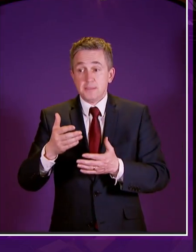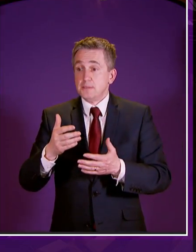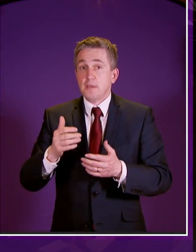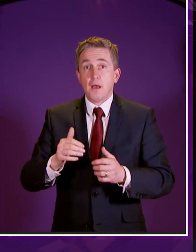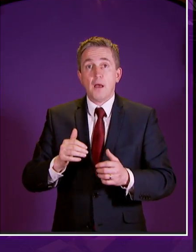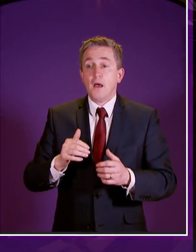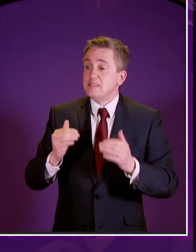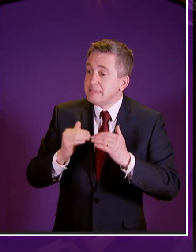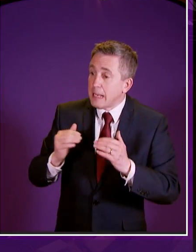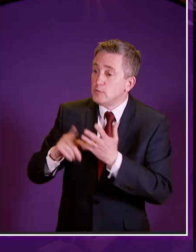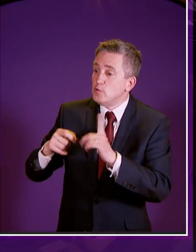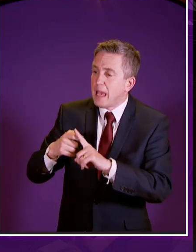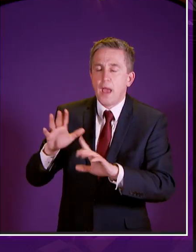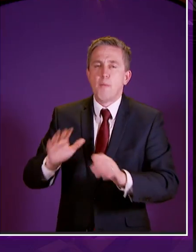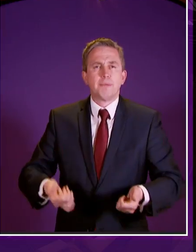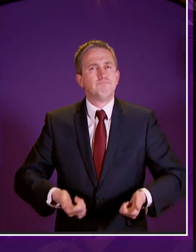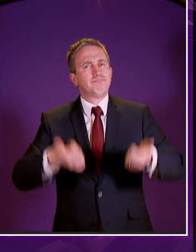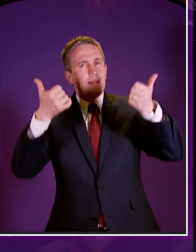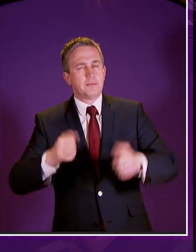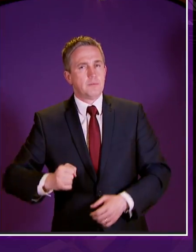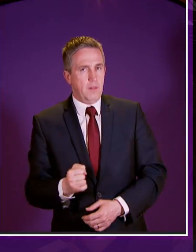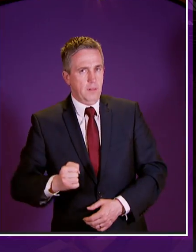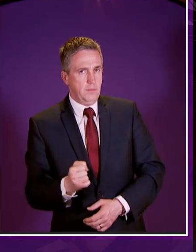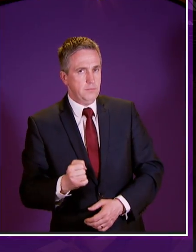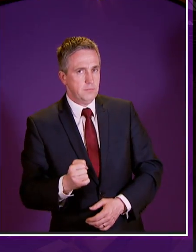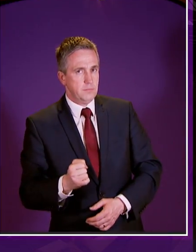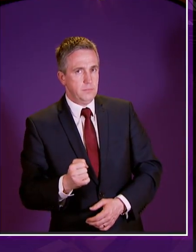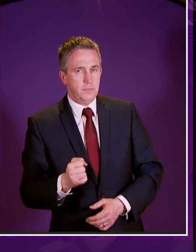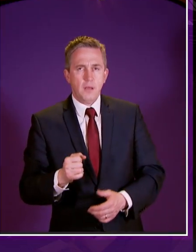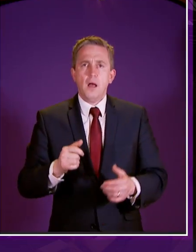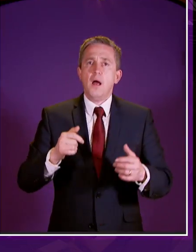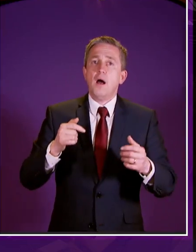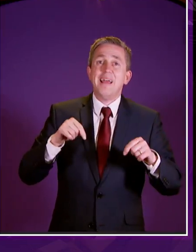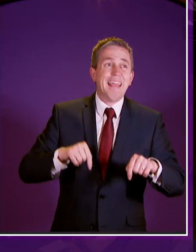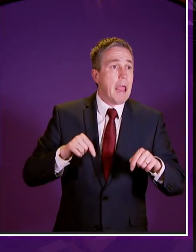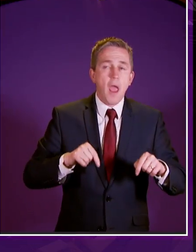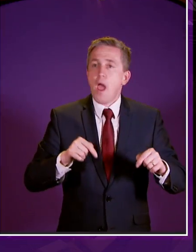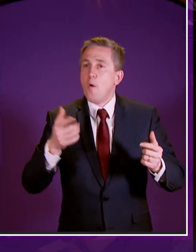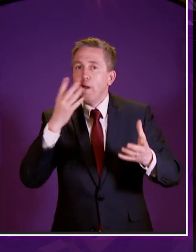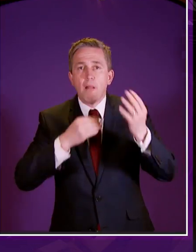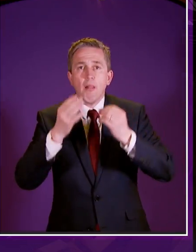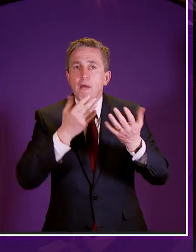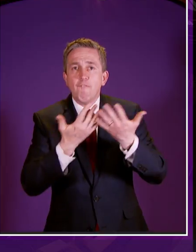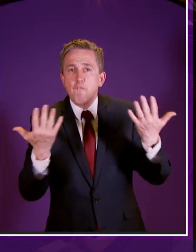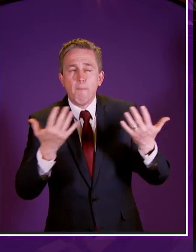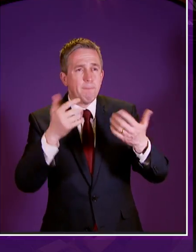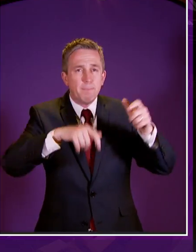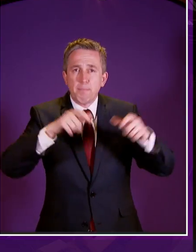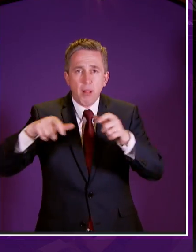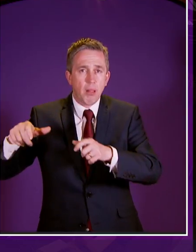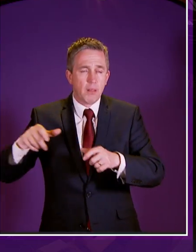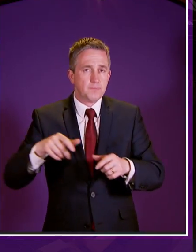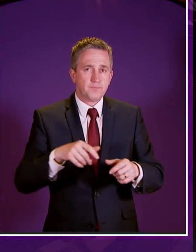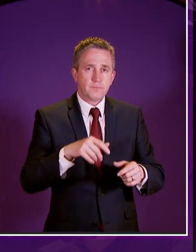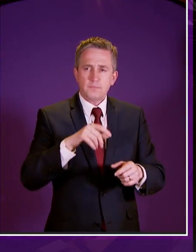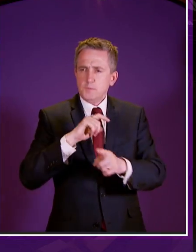but one that is great there is no shortage of people that we can learn from we will continue to learn from stakeholders and